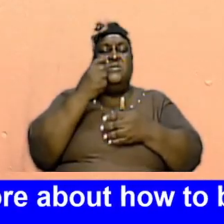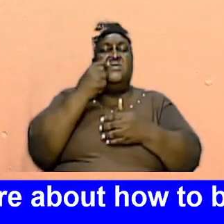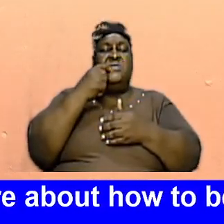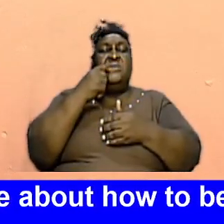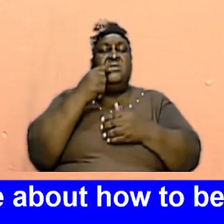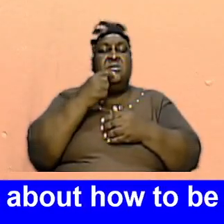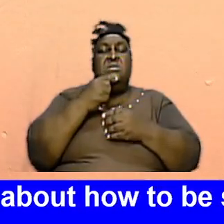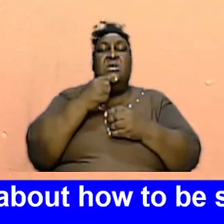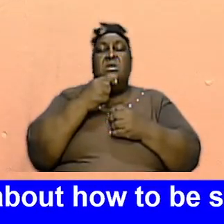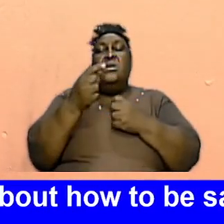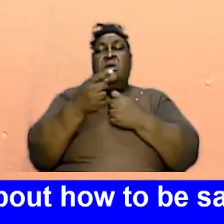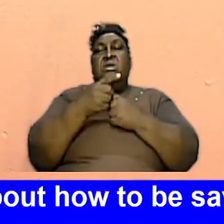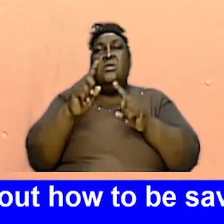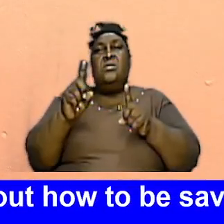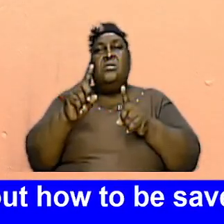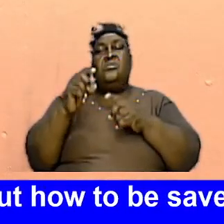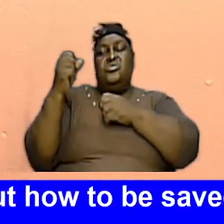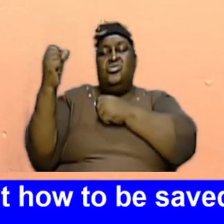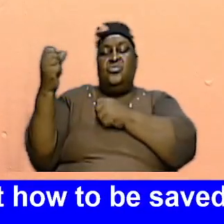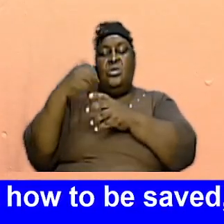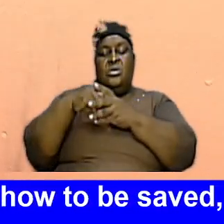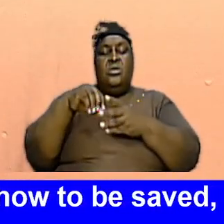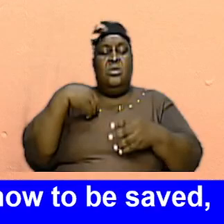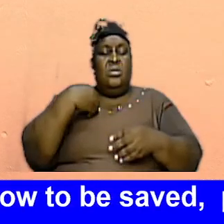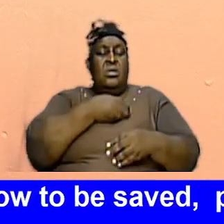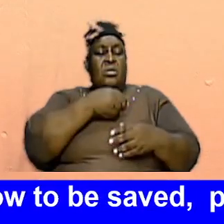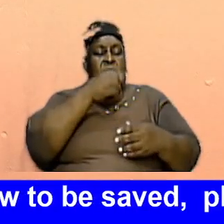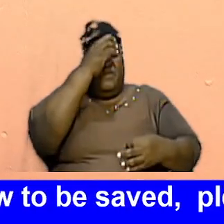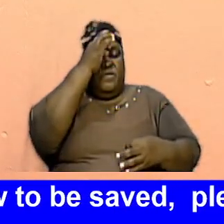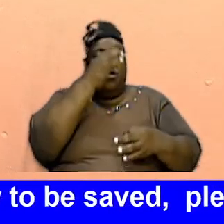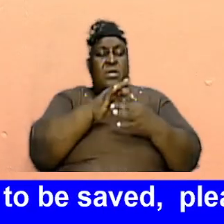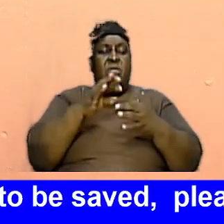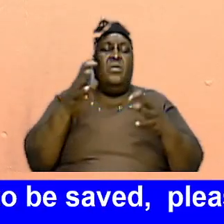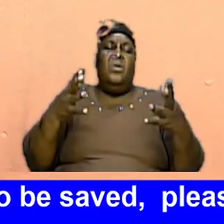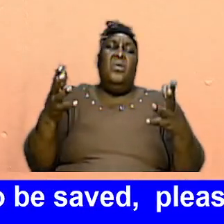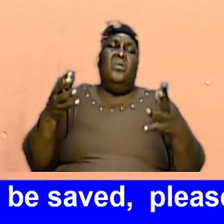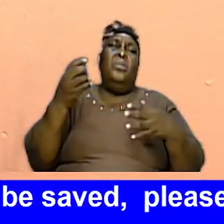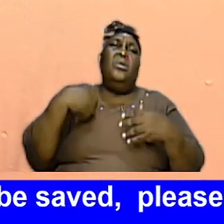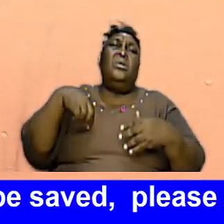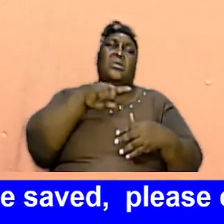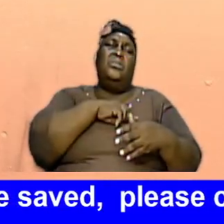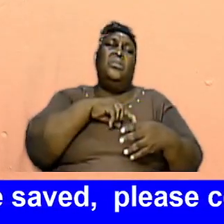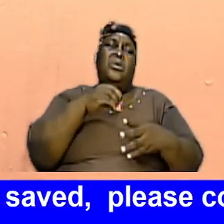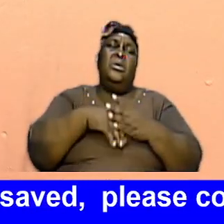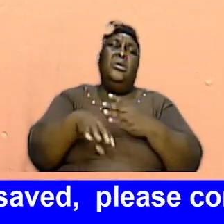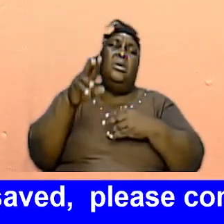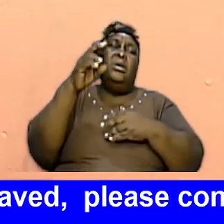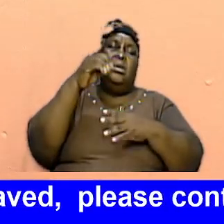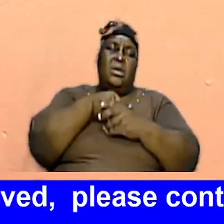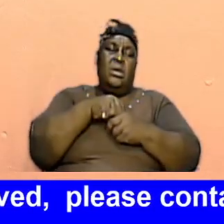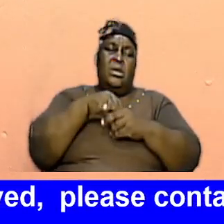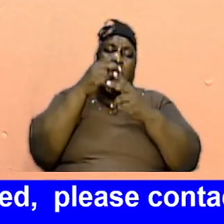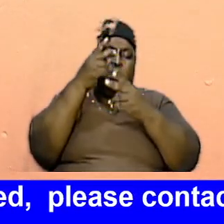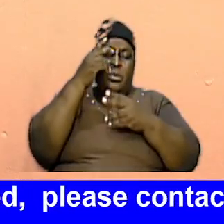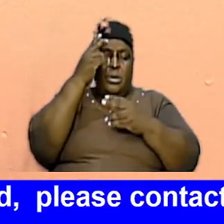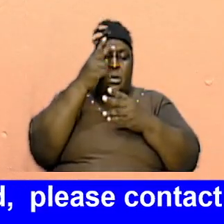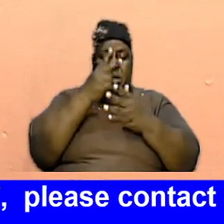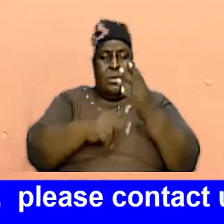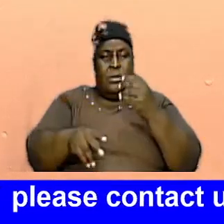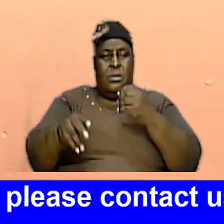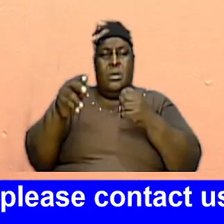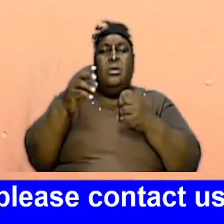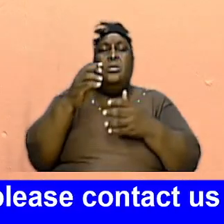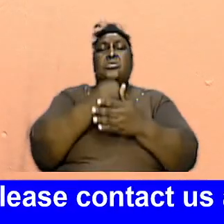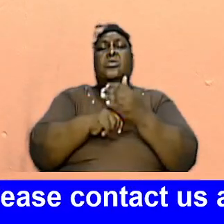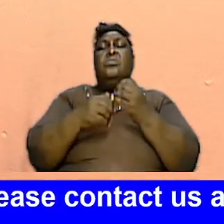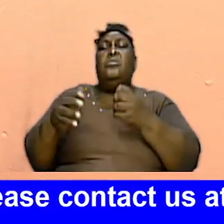Liberate Help Us To Be Strong In Our Faith And To Know That What We Are In And What We Are A Part Of Is Something Most Powerful